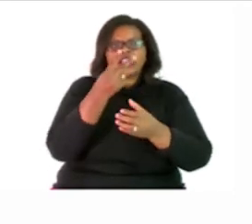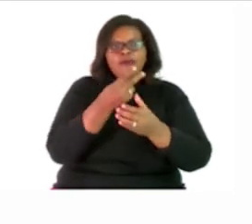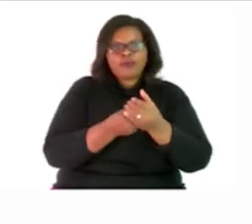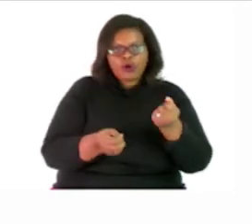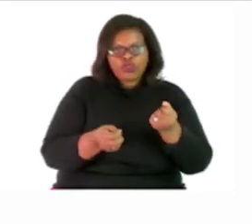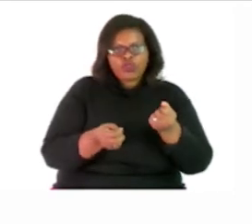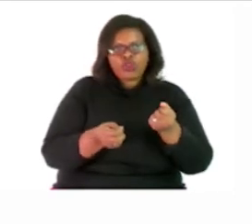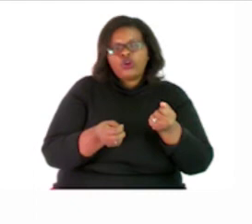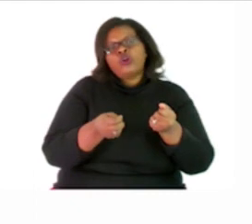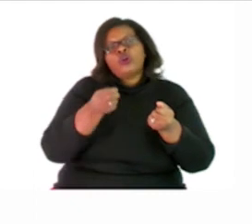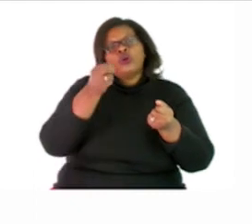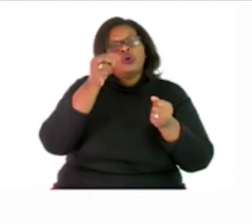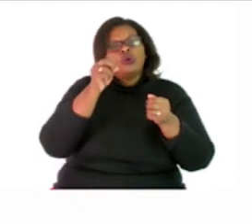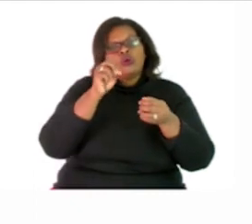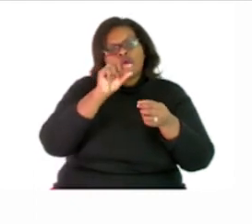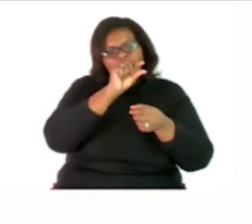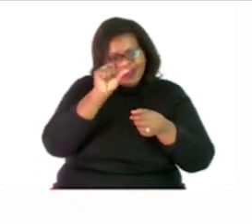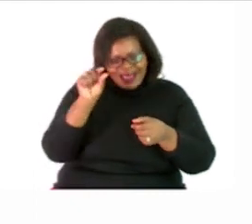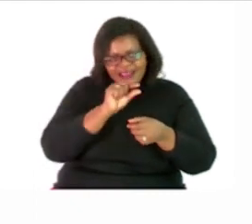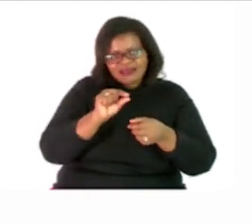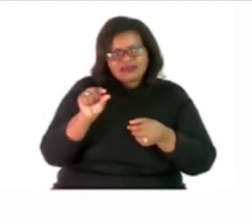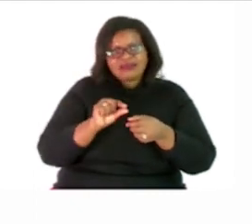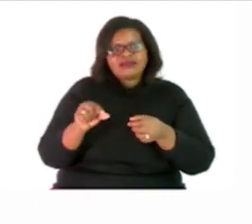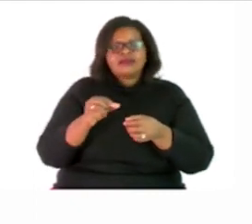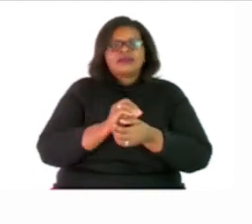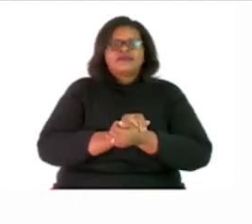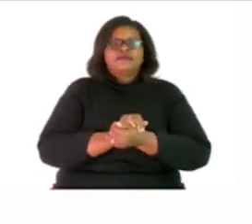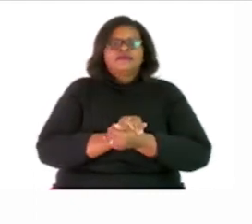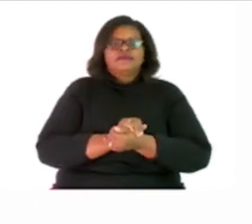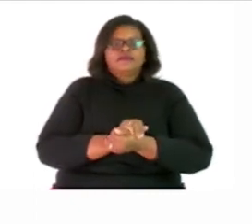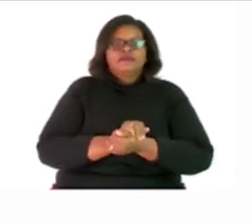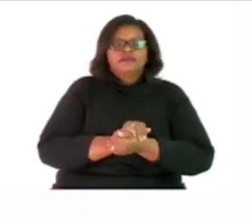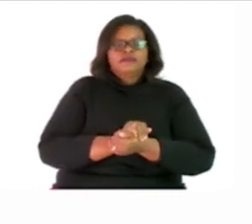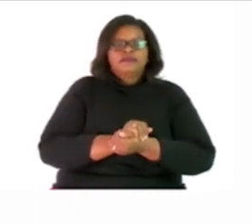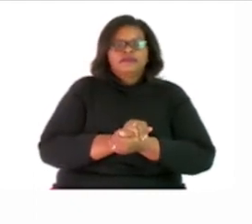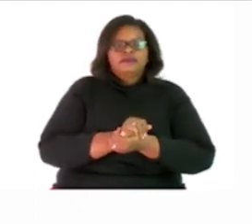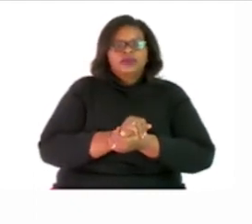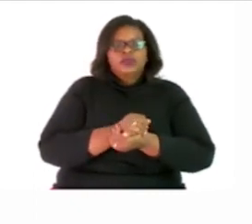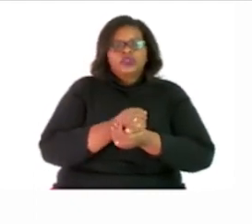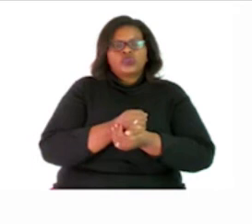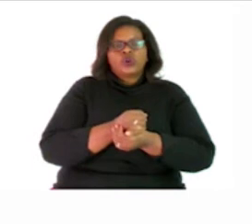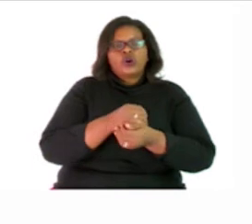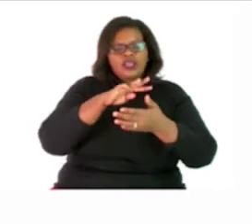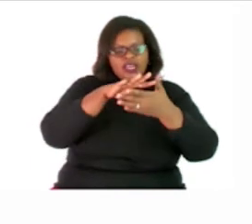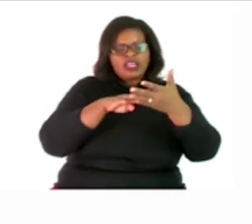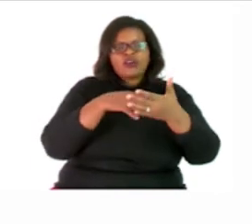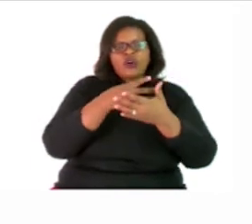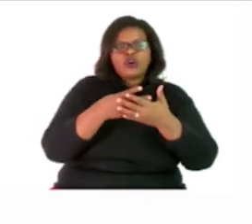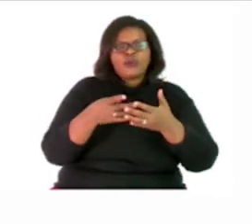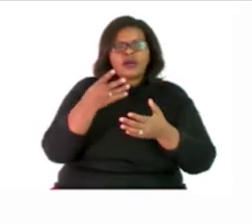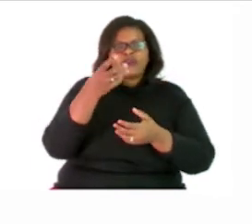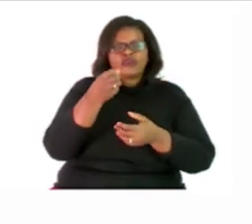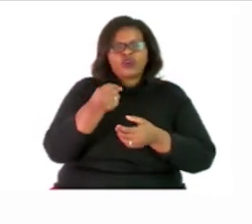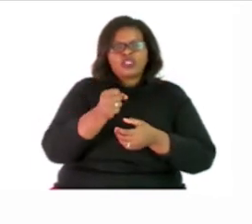of numbers. The column table below there is A which is